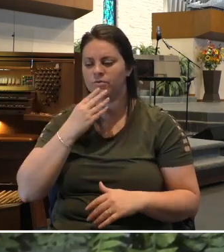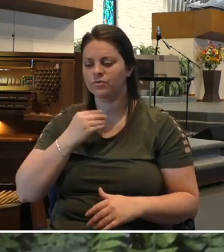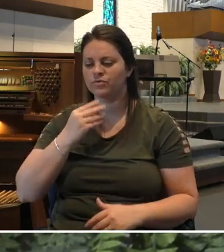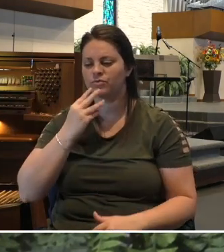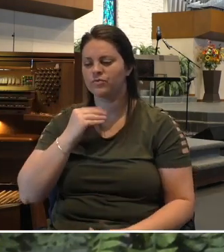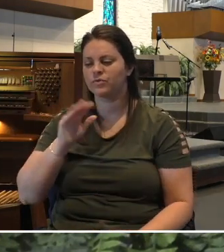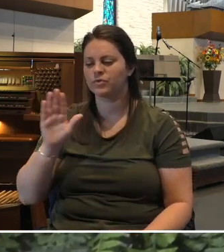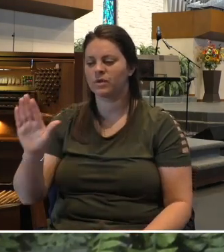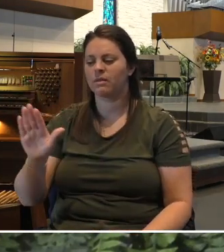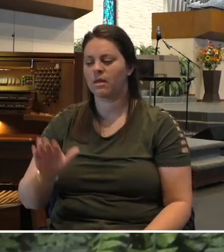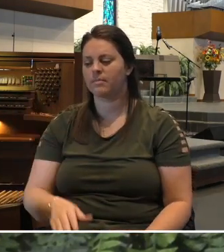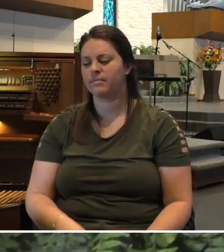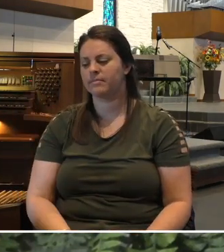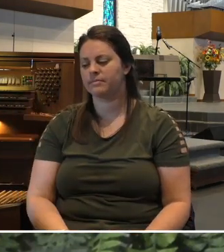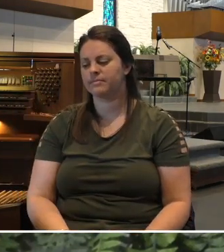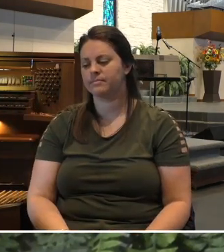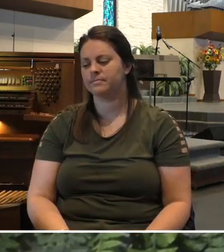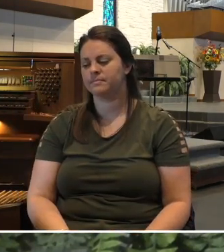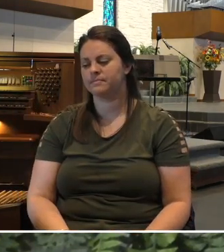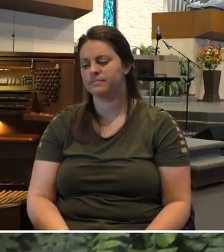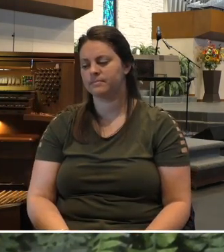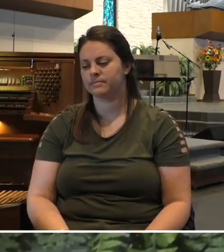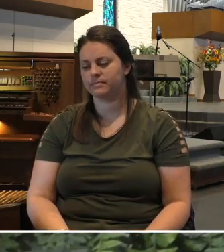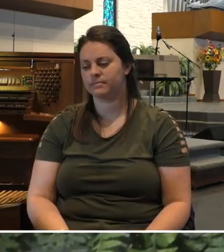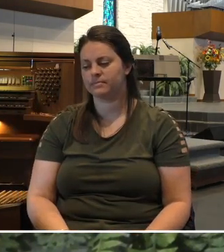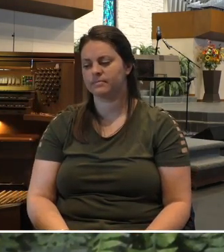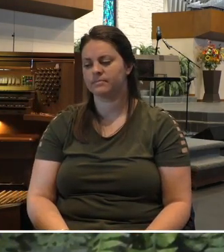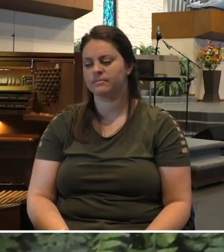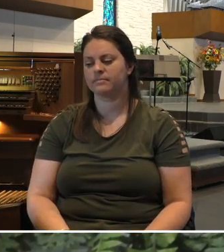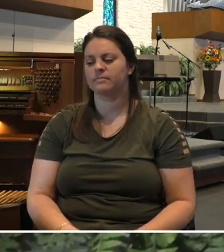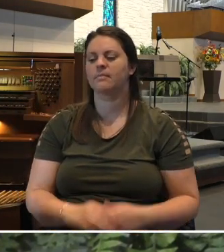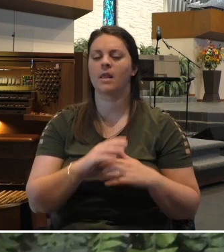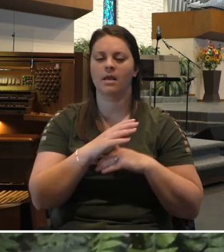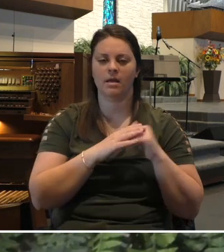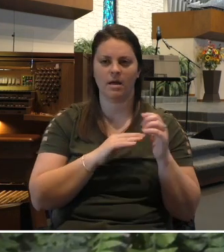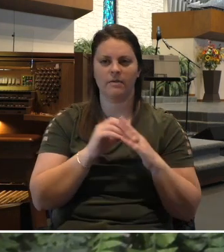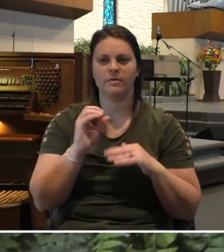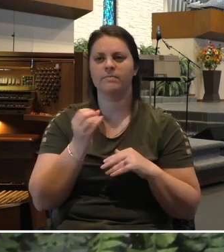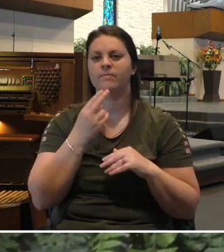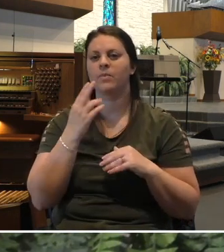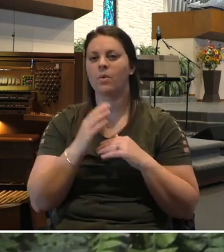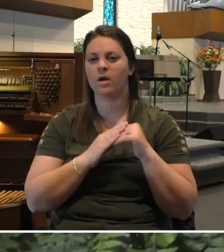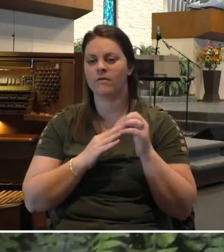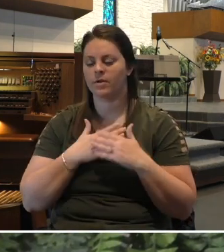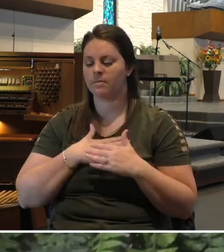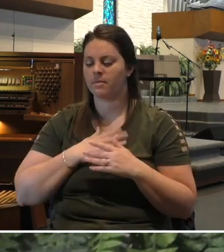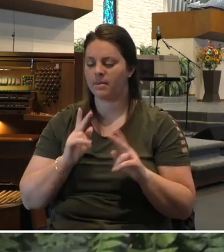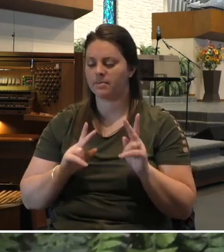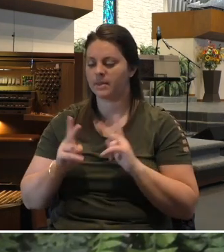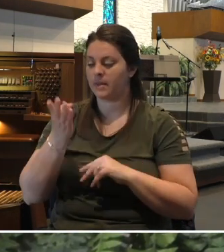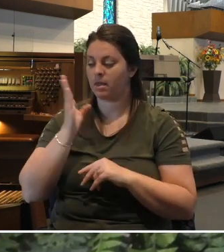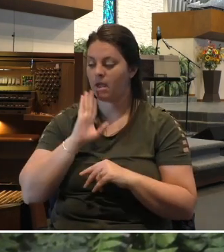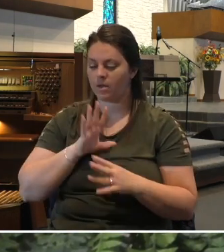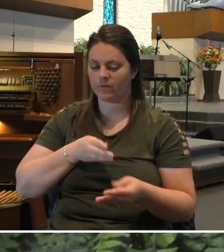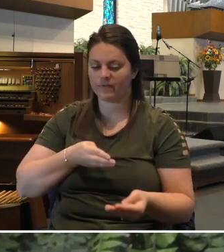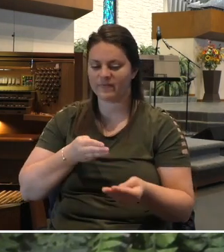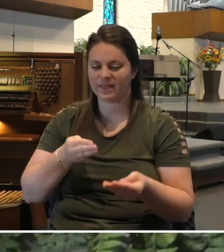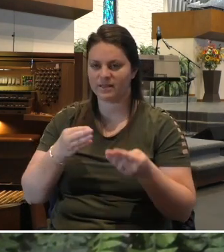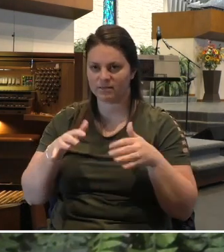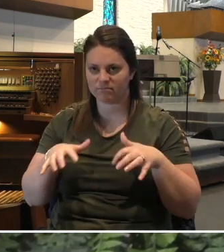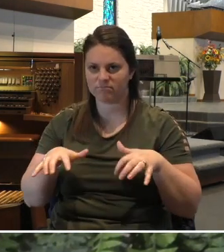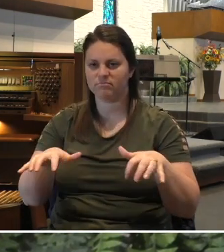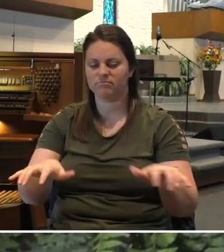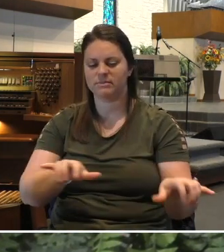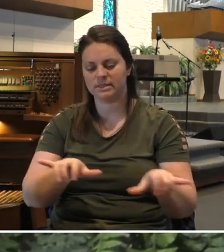comfort, O comfort my people. God will feed his flock like a shepherd. He will gather the lambs into his arms and